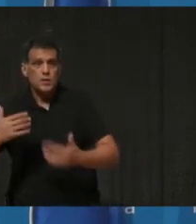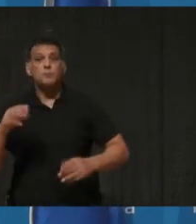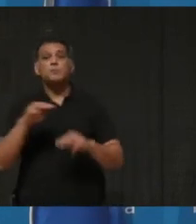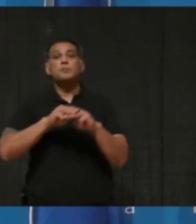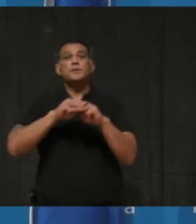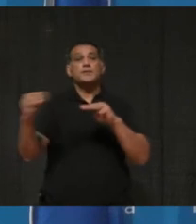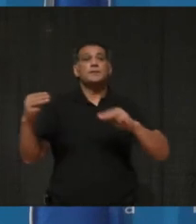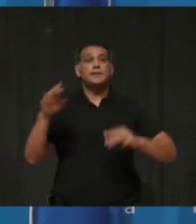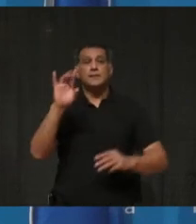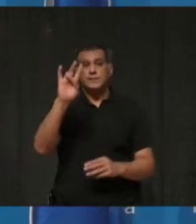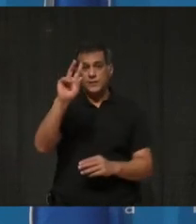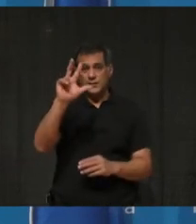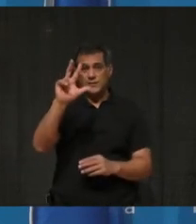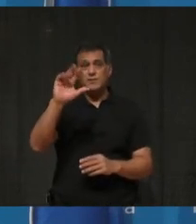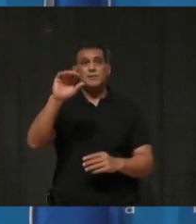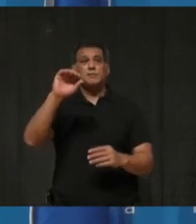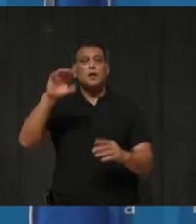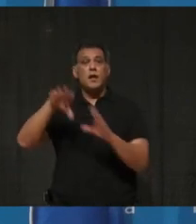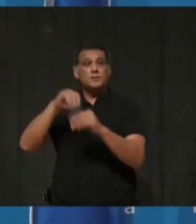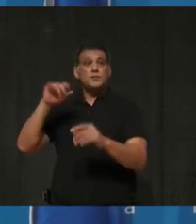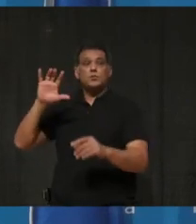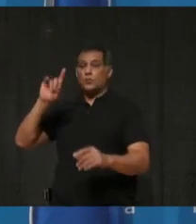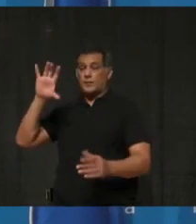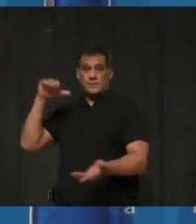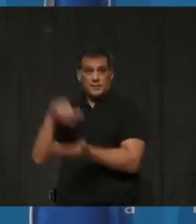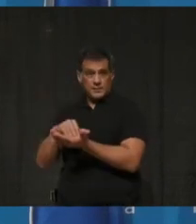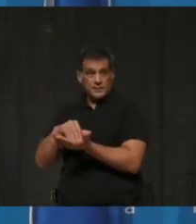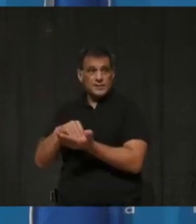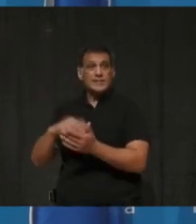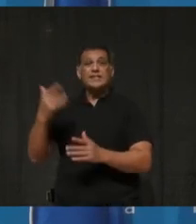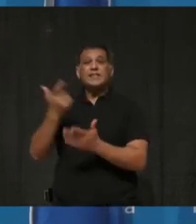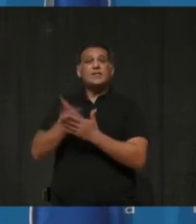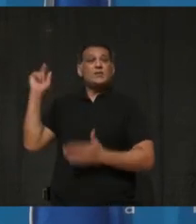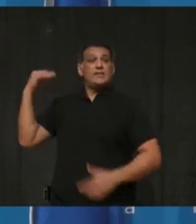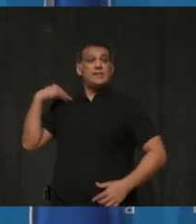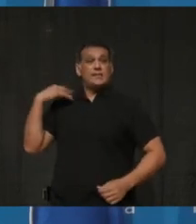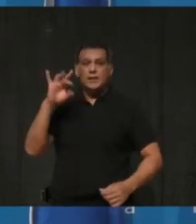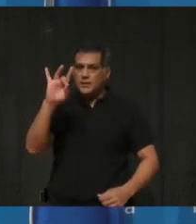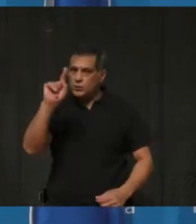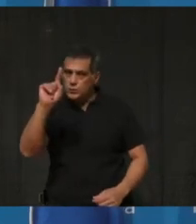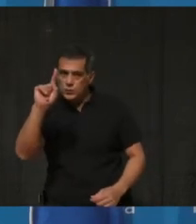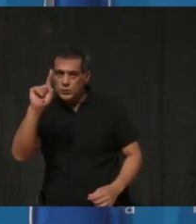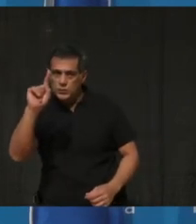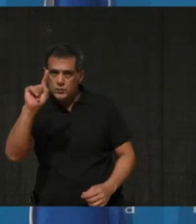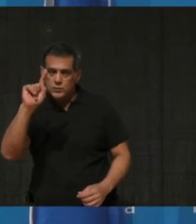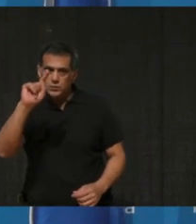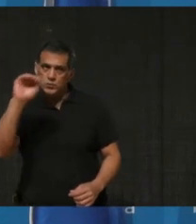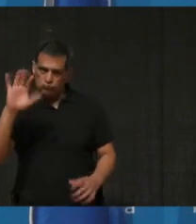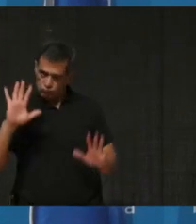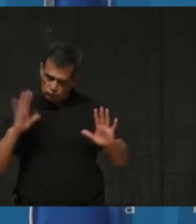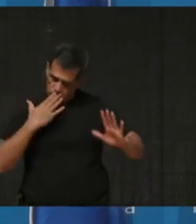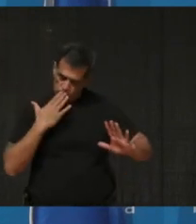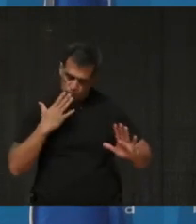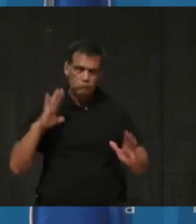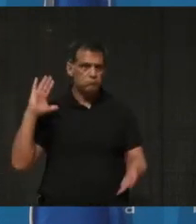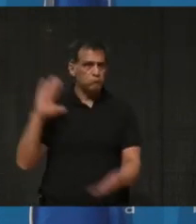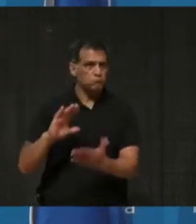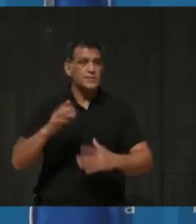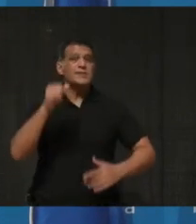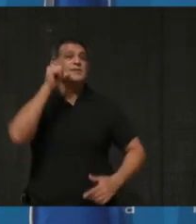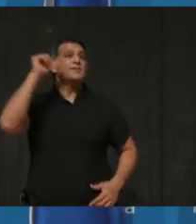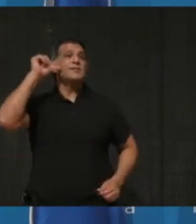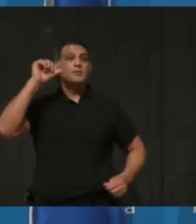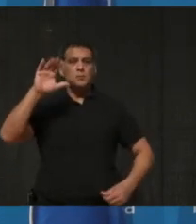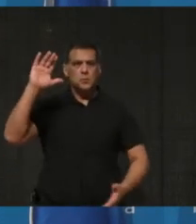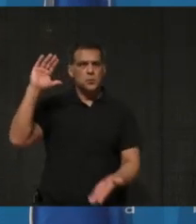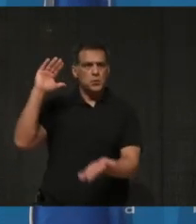73 cases per 100,000 and that too is down from 81 cases from last week. And just yesterday, we had